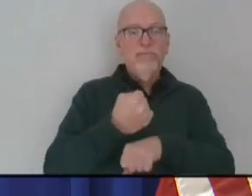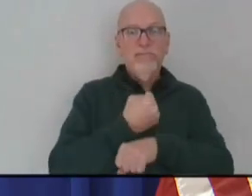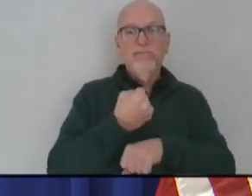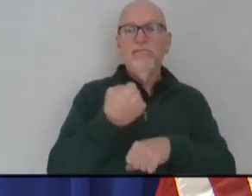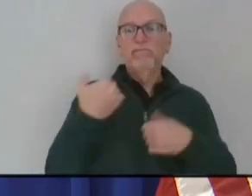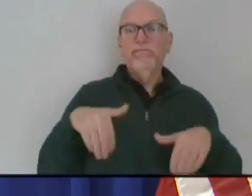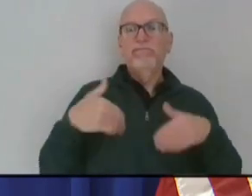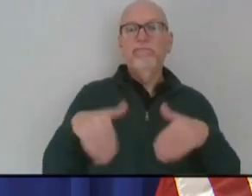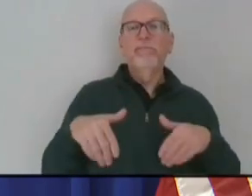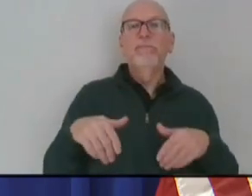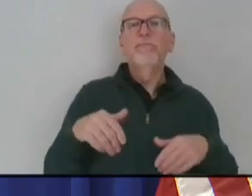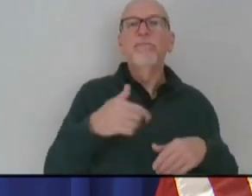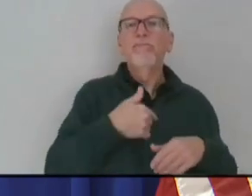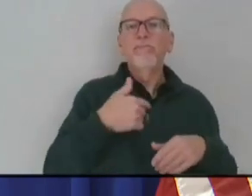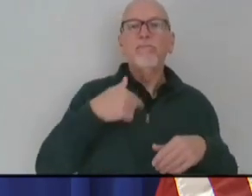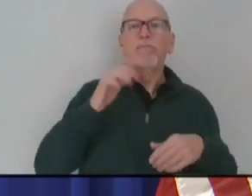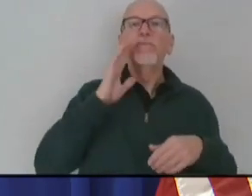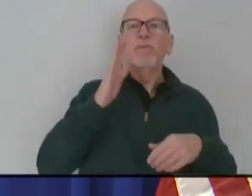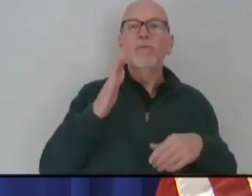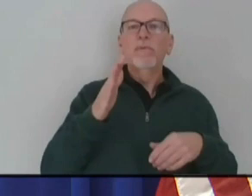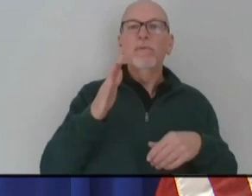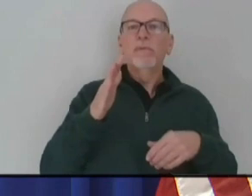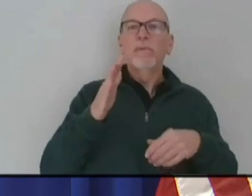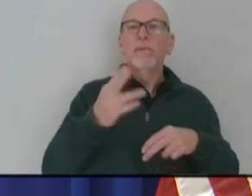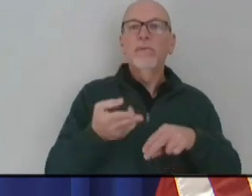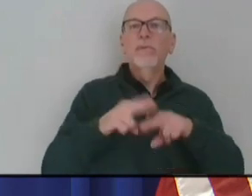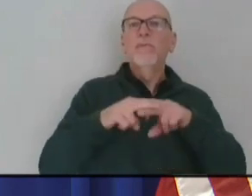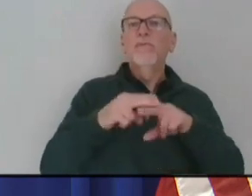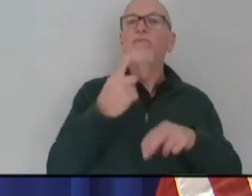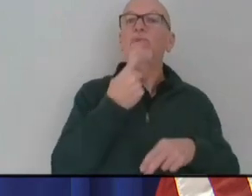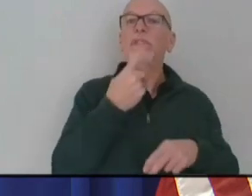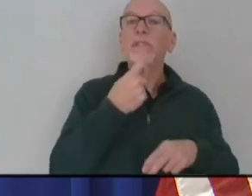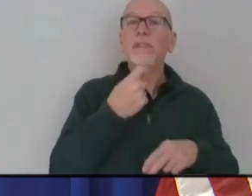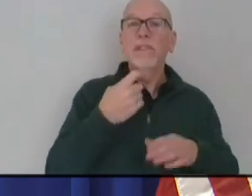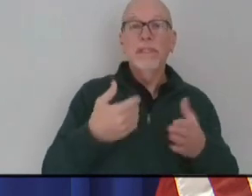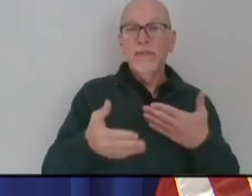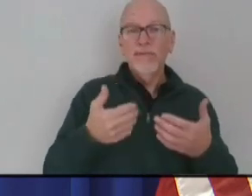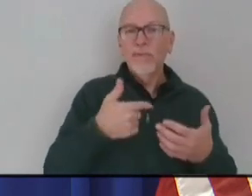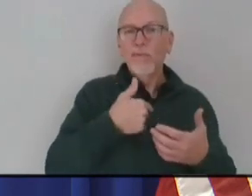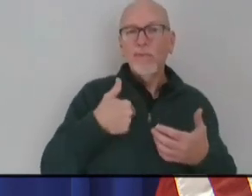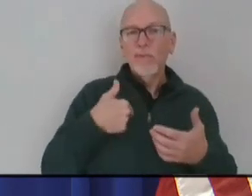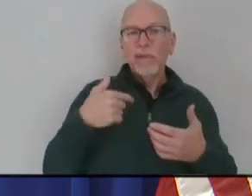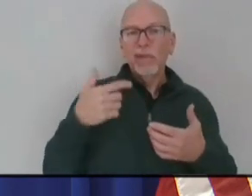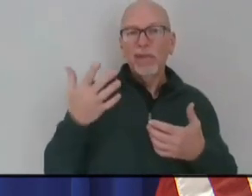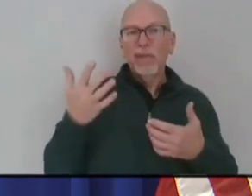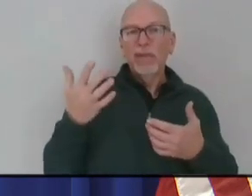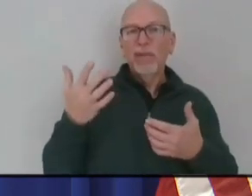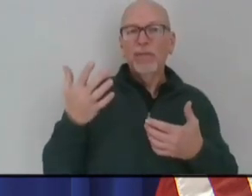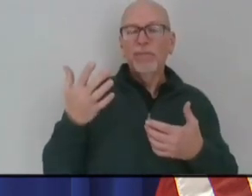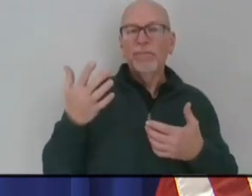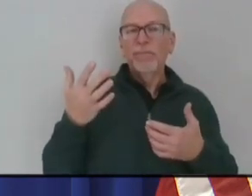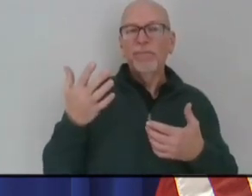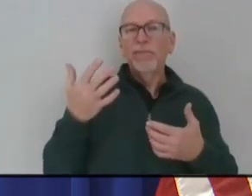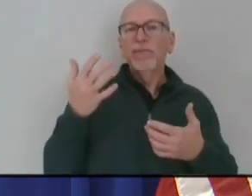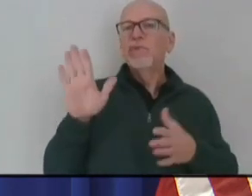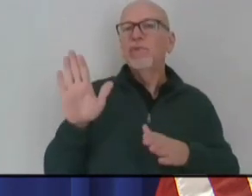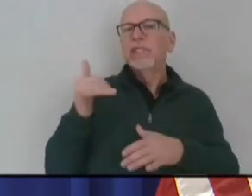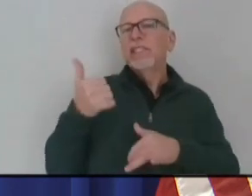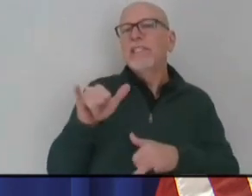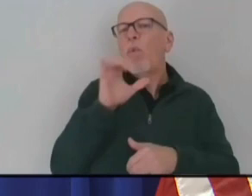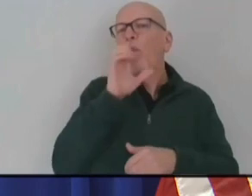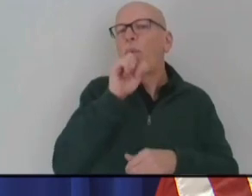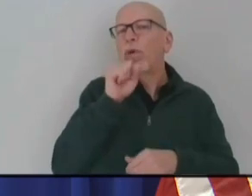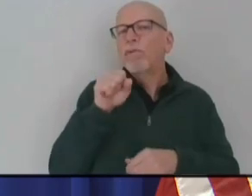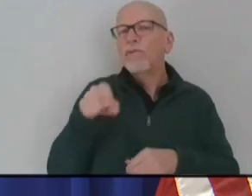ratchet up to red even though we're in the orange category